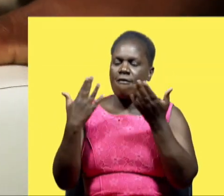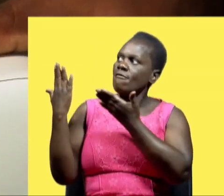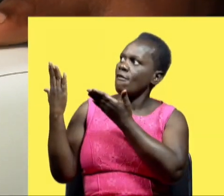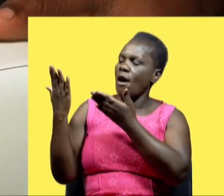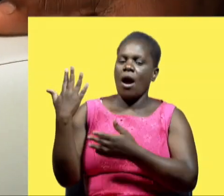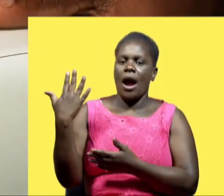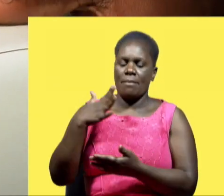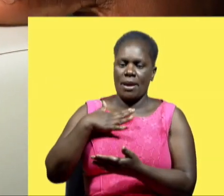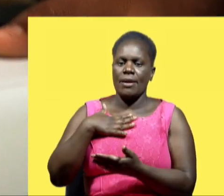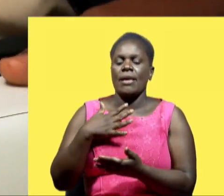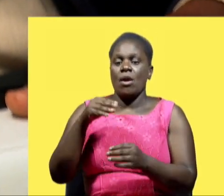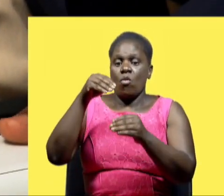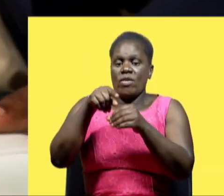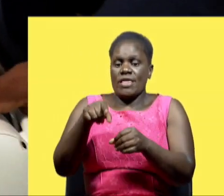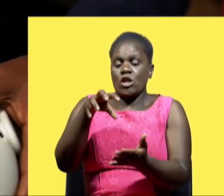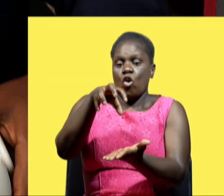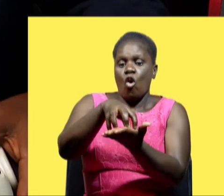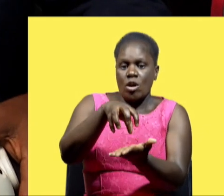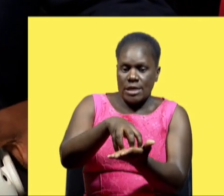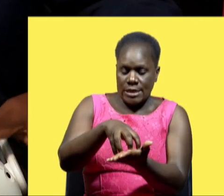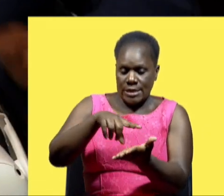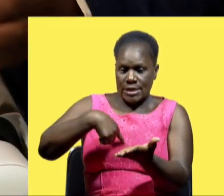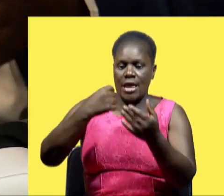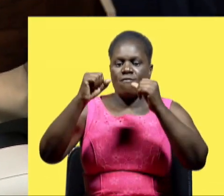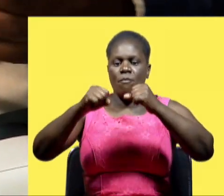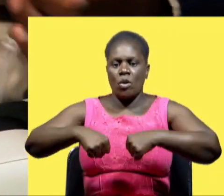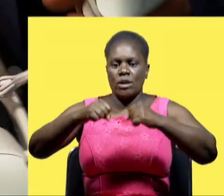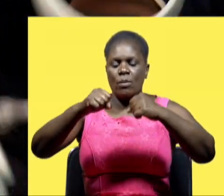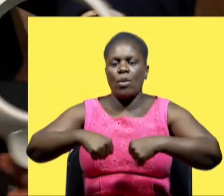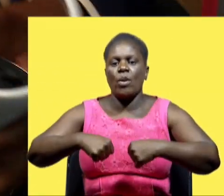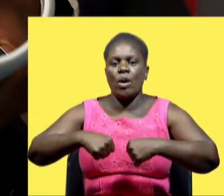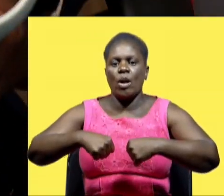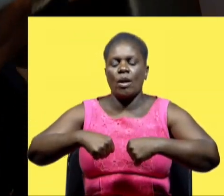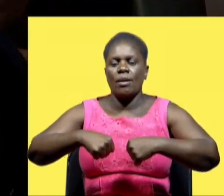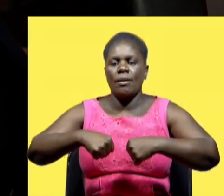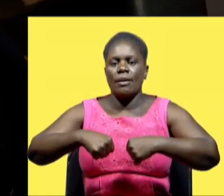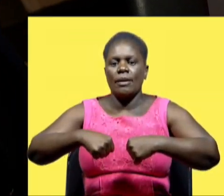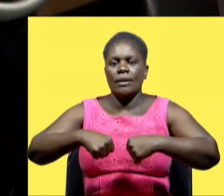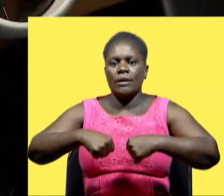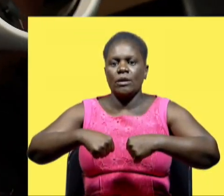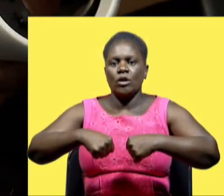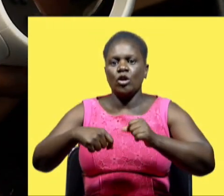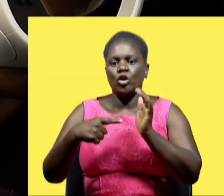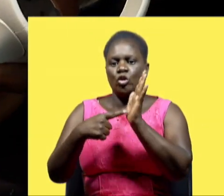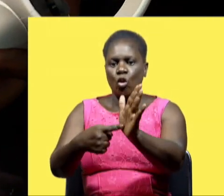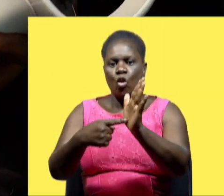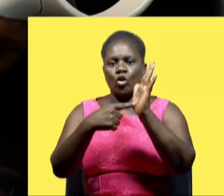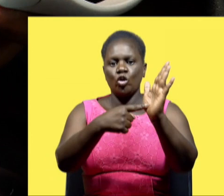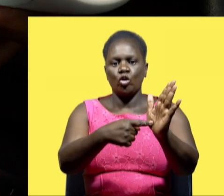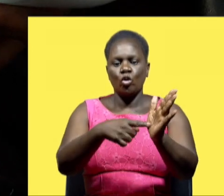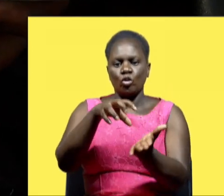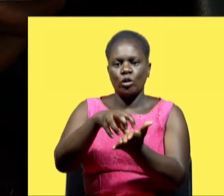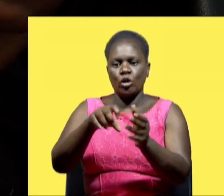on my hand and now with this content we are able to take uh some some scenes